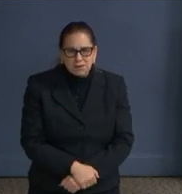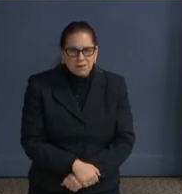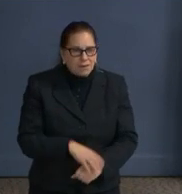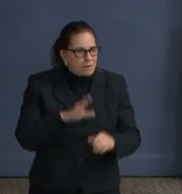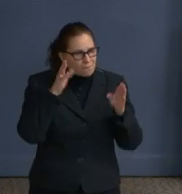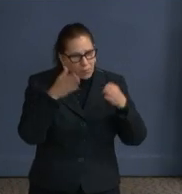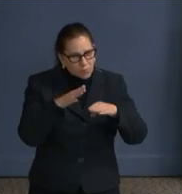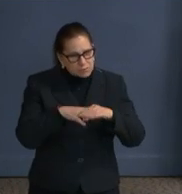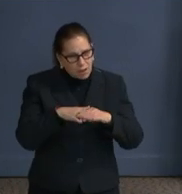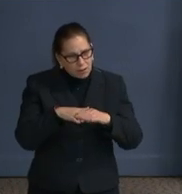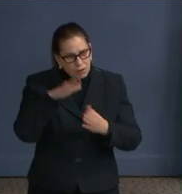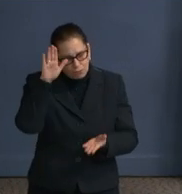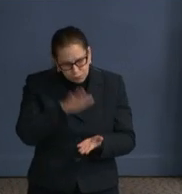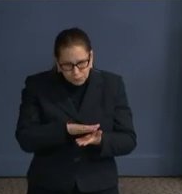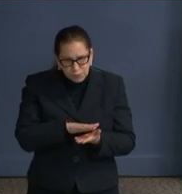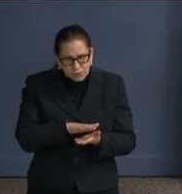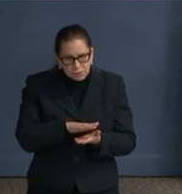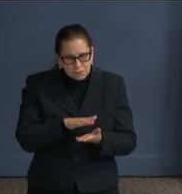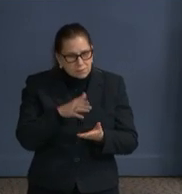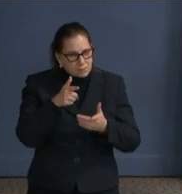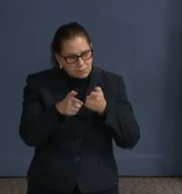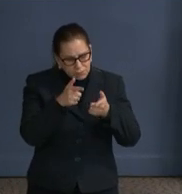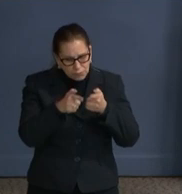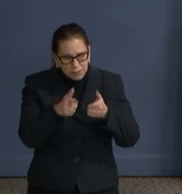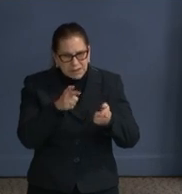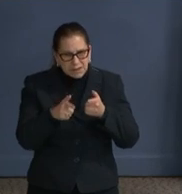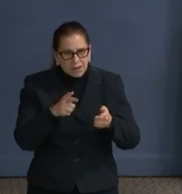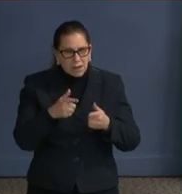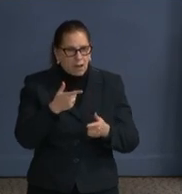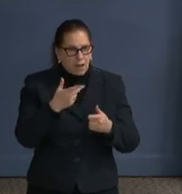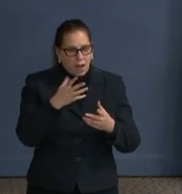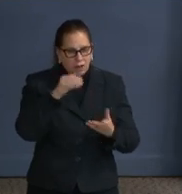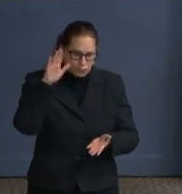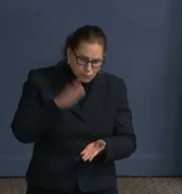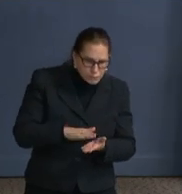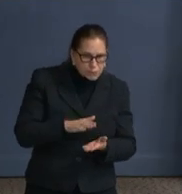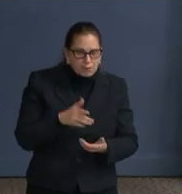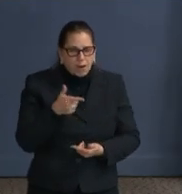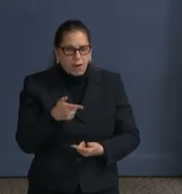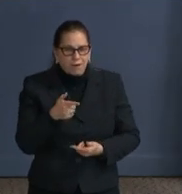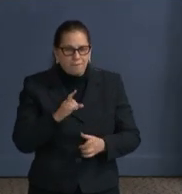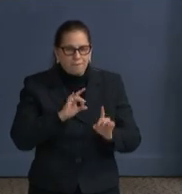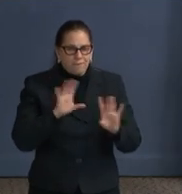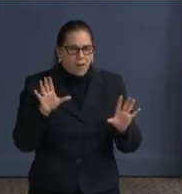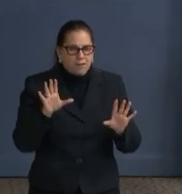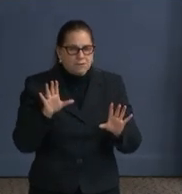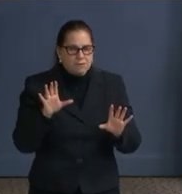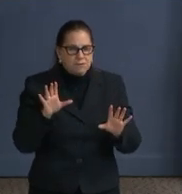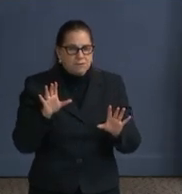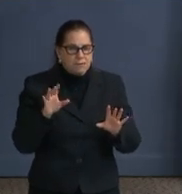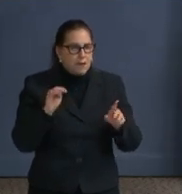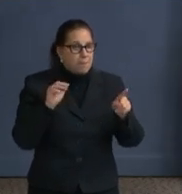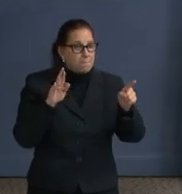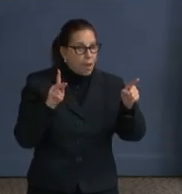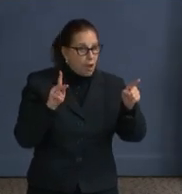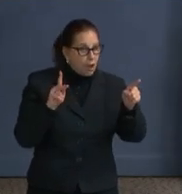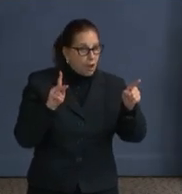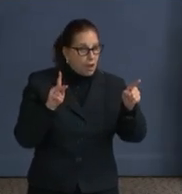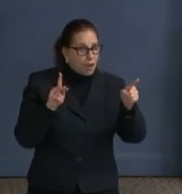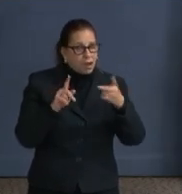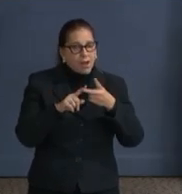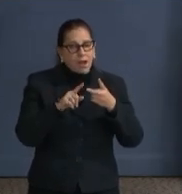down gun crime and homicide and shootings in our city. Okay, I'll take a couple more Mark, Amanda and Perry.